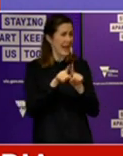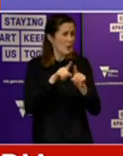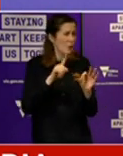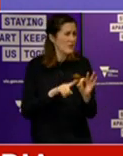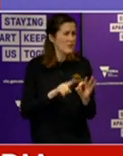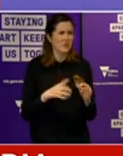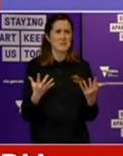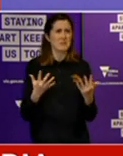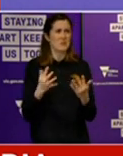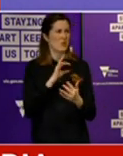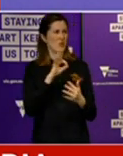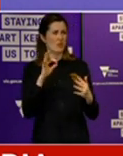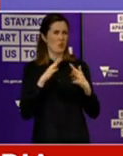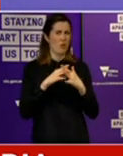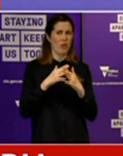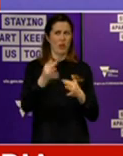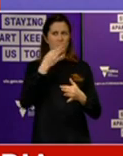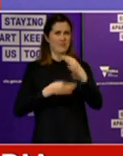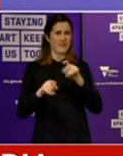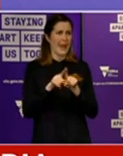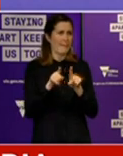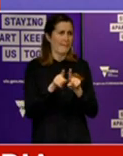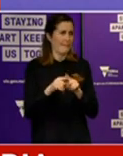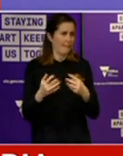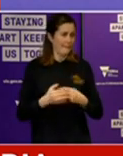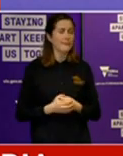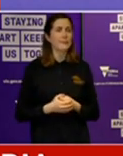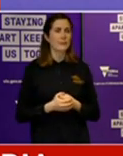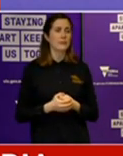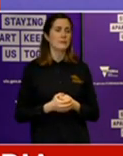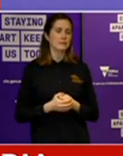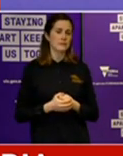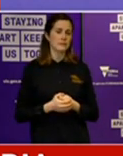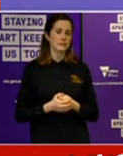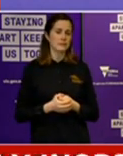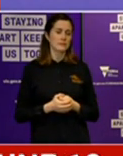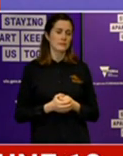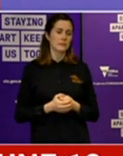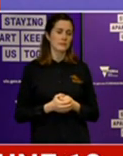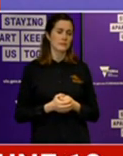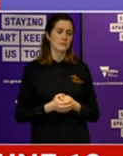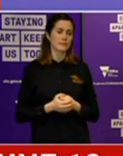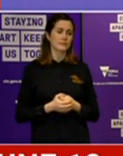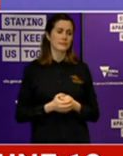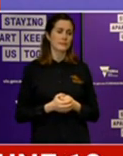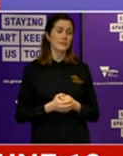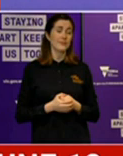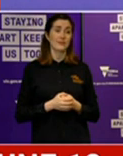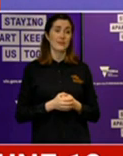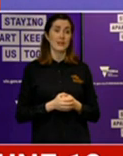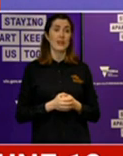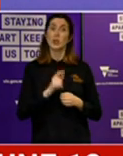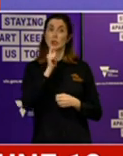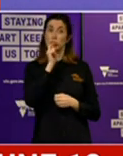serves any purpose. The other point that I will make is that closing submissions are being made today.